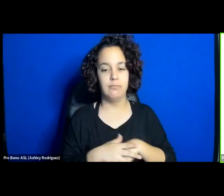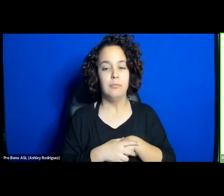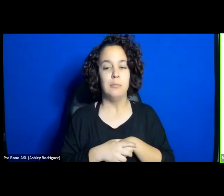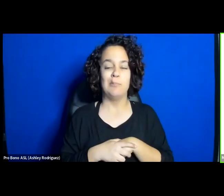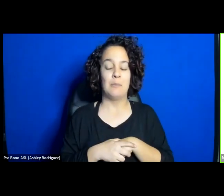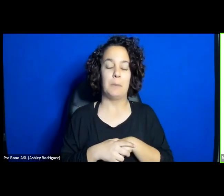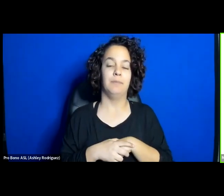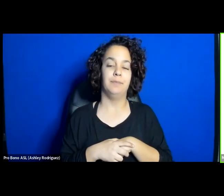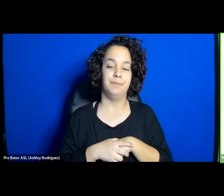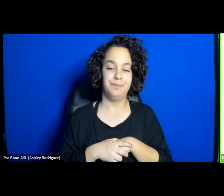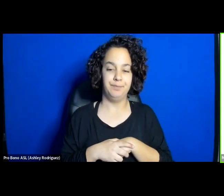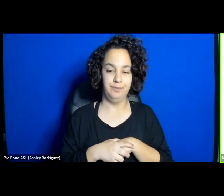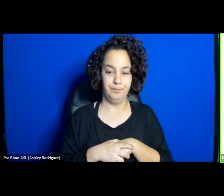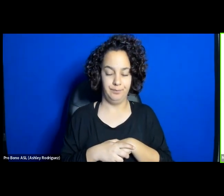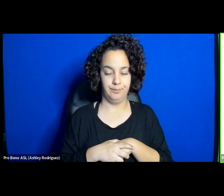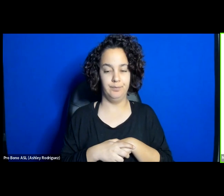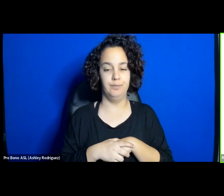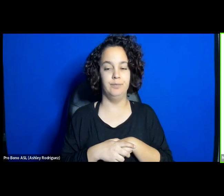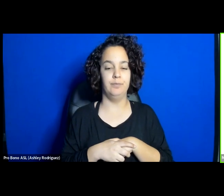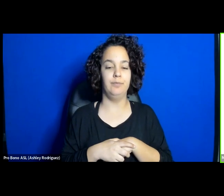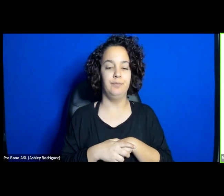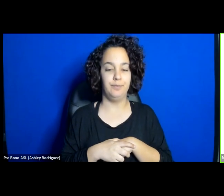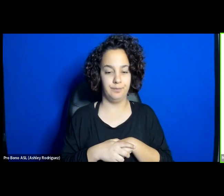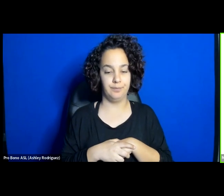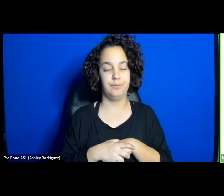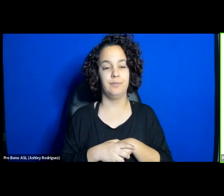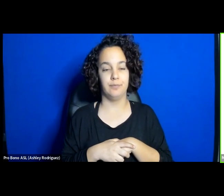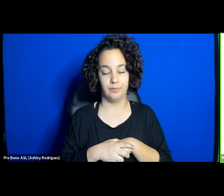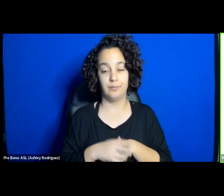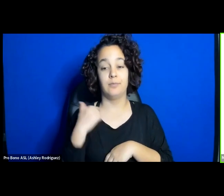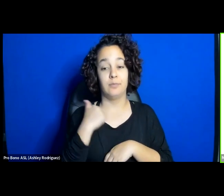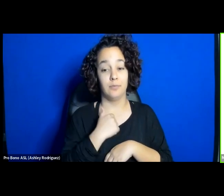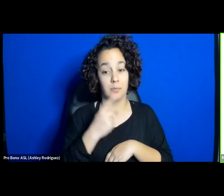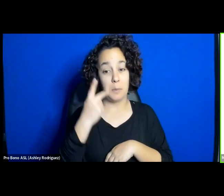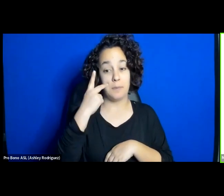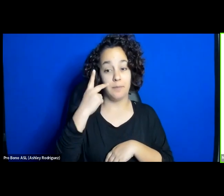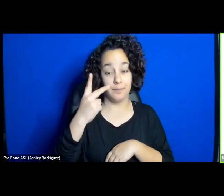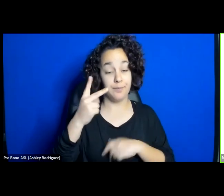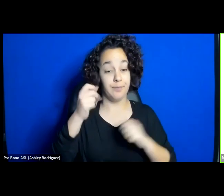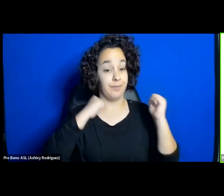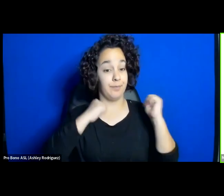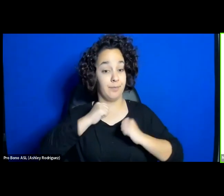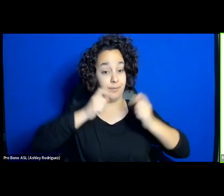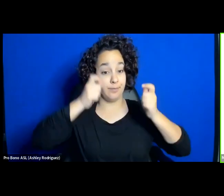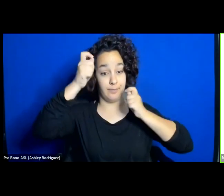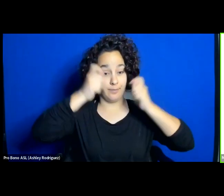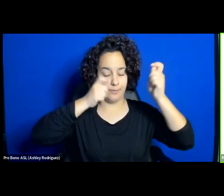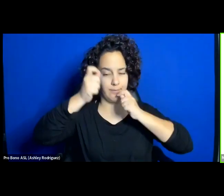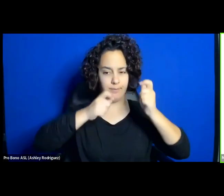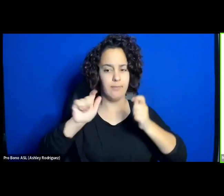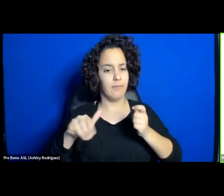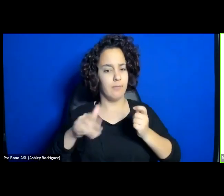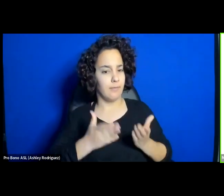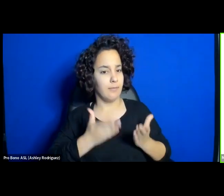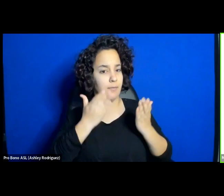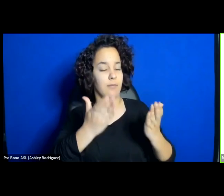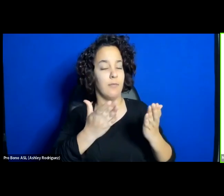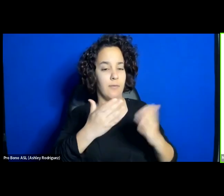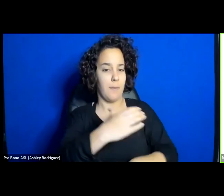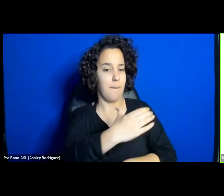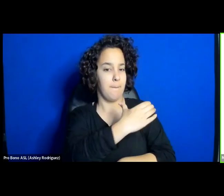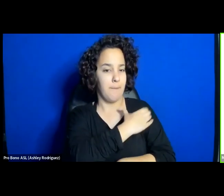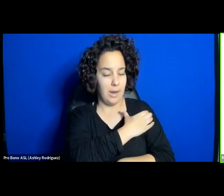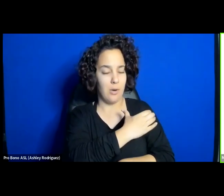is their conscious use of theatrical gestures, which offer powerful methods of nonviolent intervention.